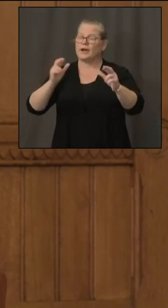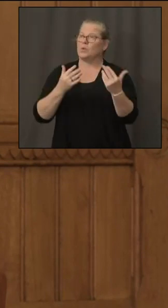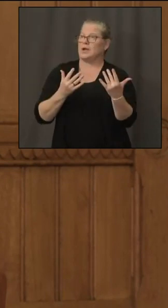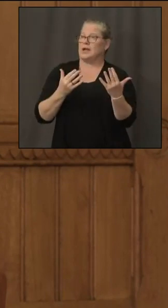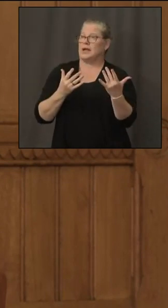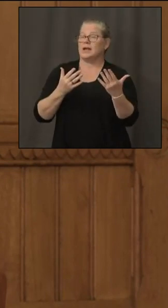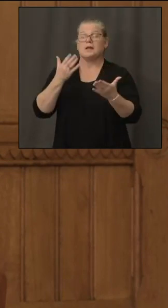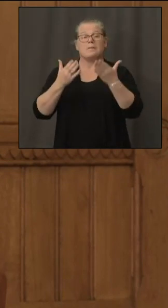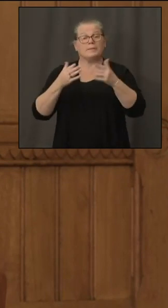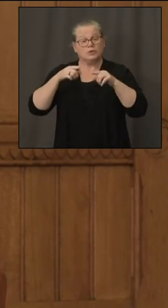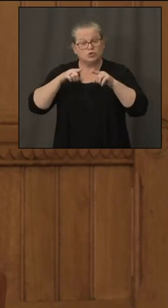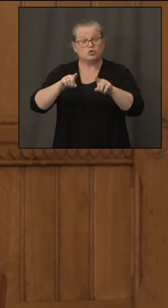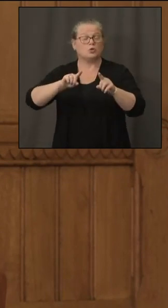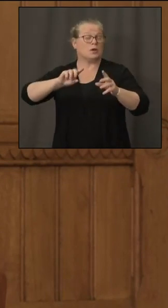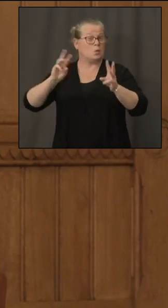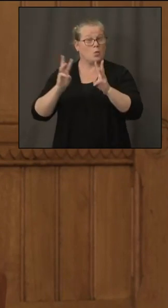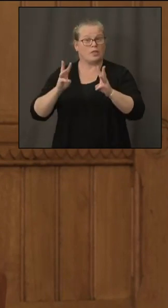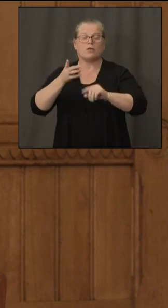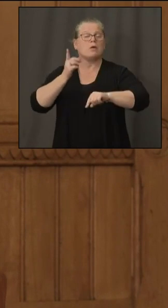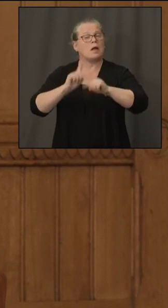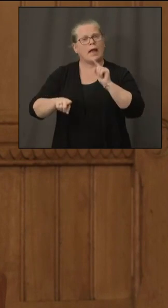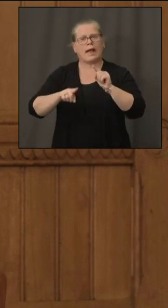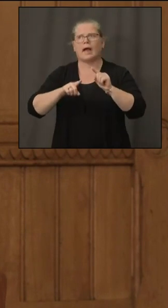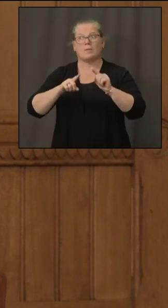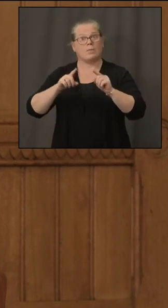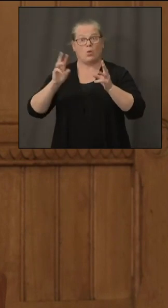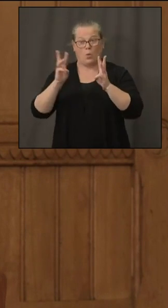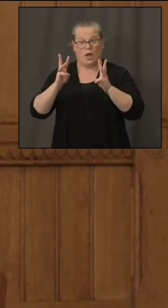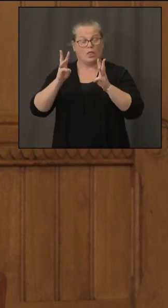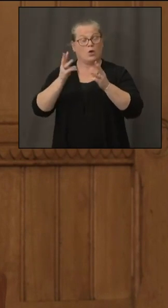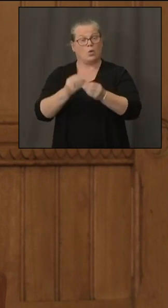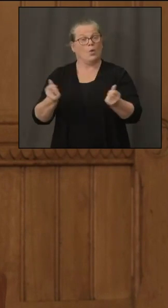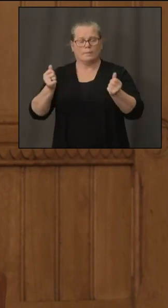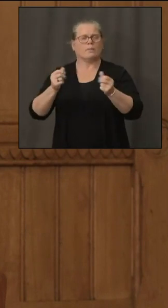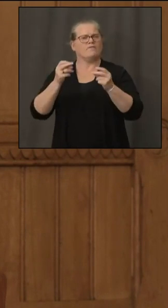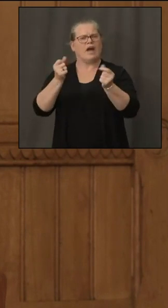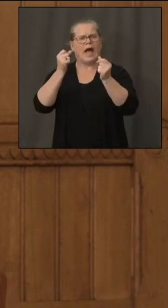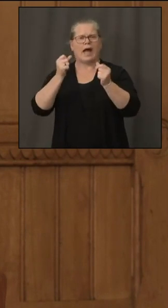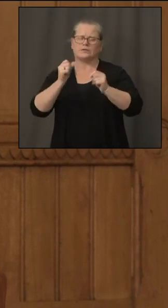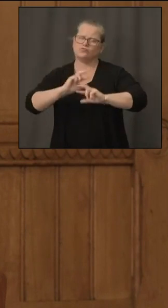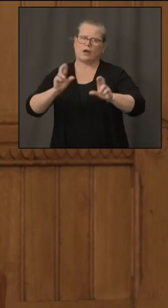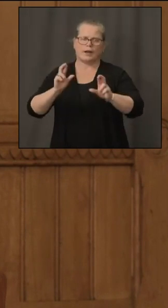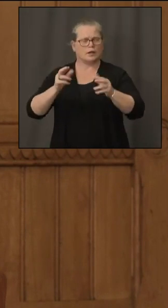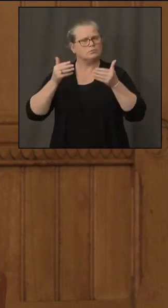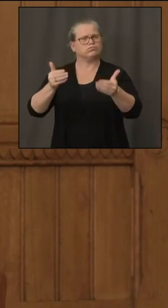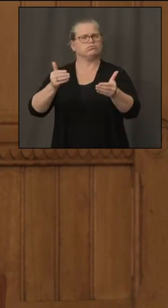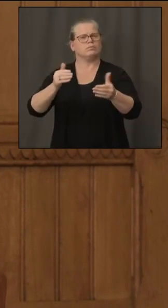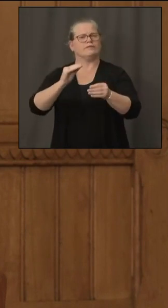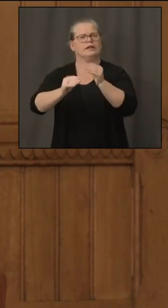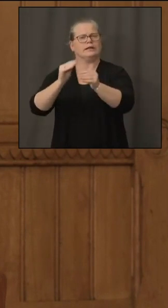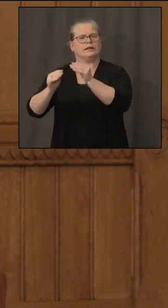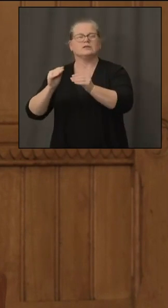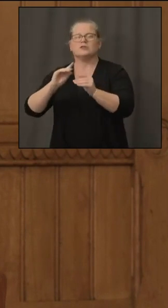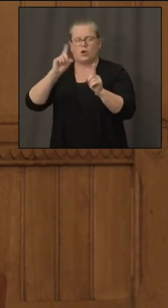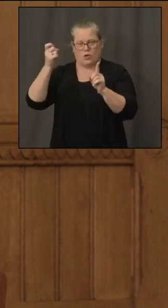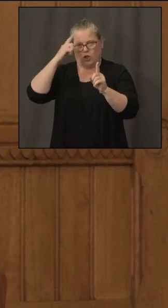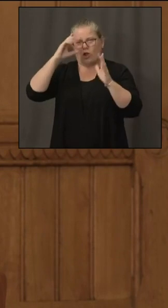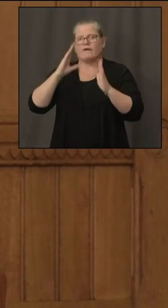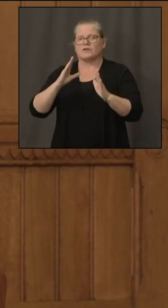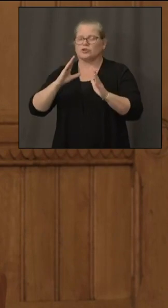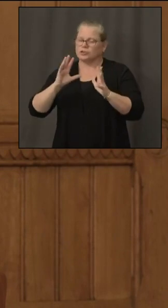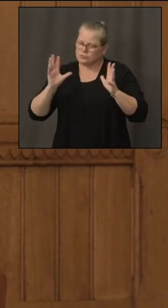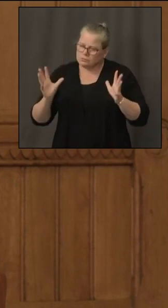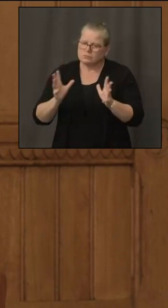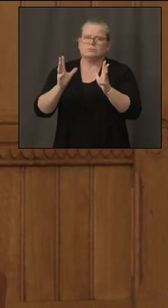folks uh here in connecticut getting them out working um and as the governor has been driving um to ensure accountability and